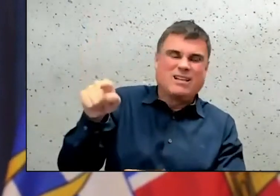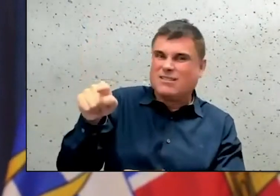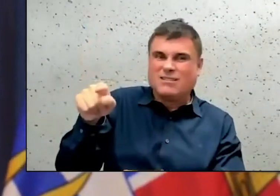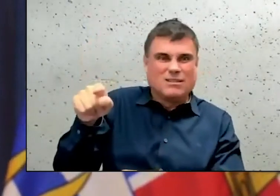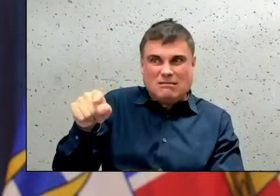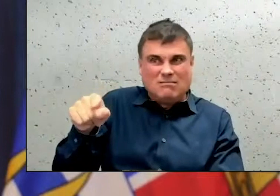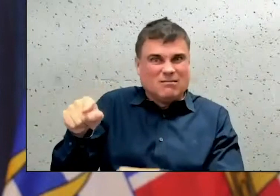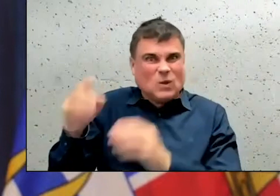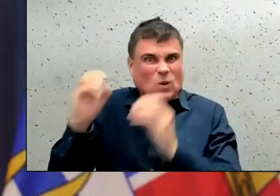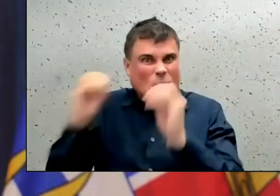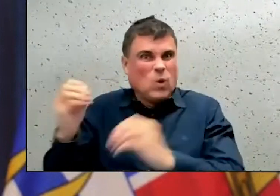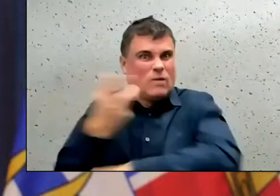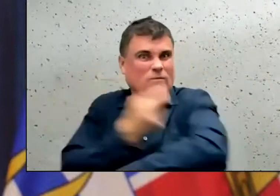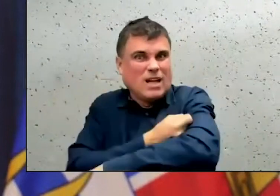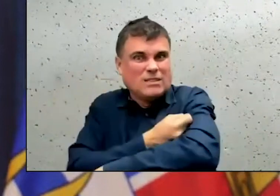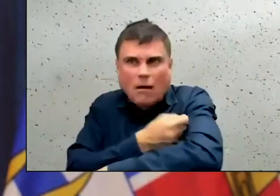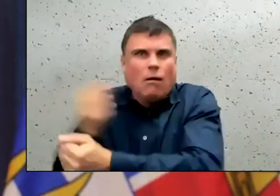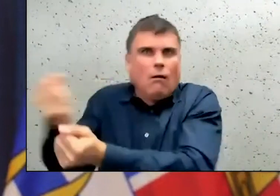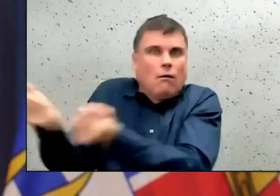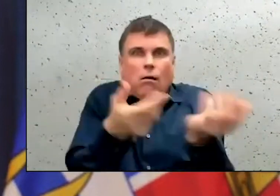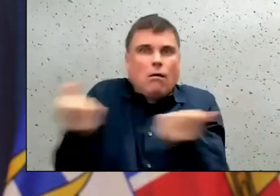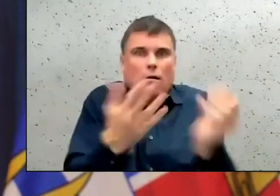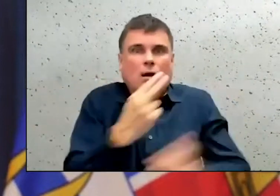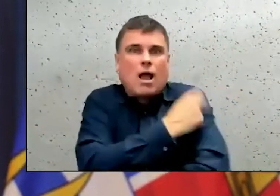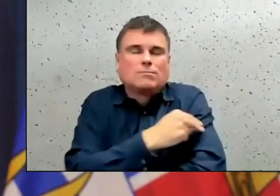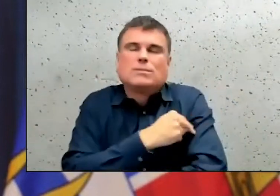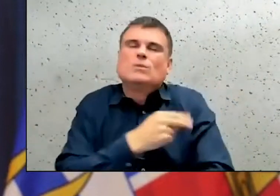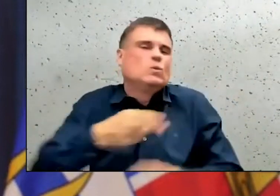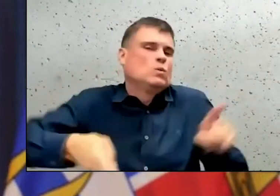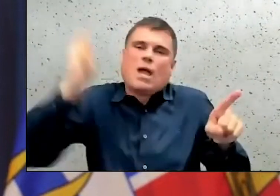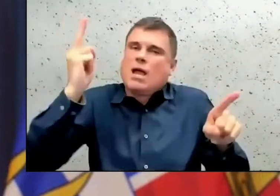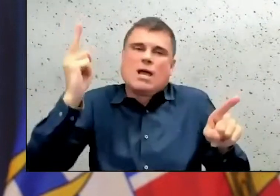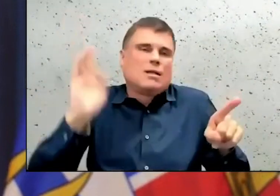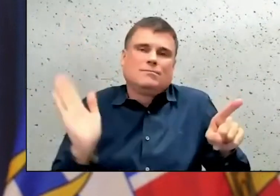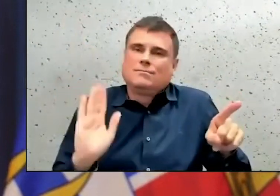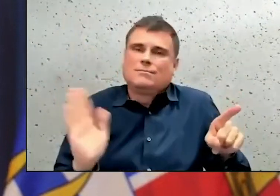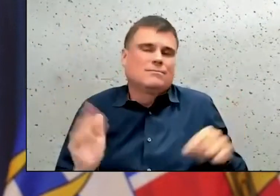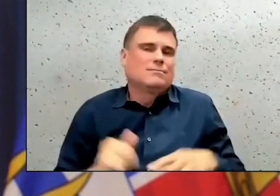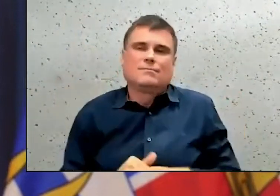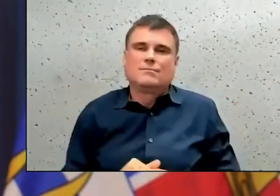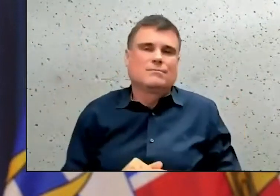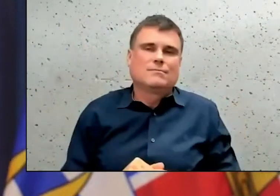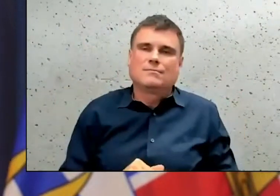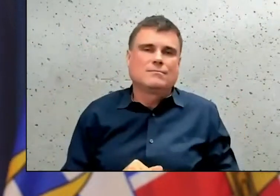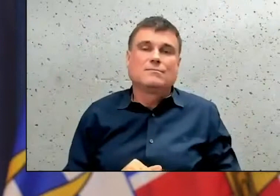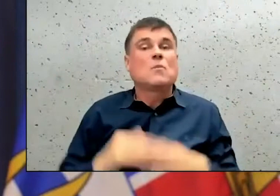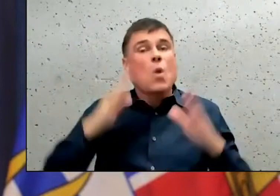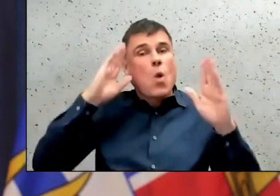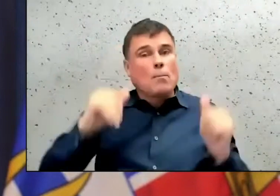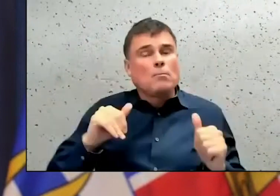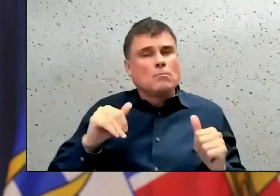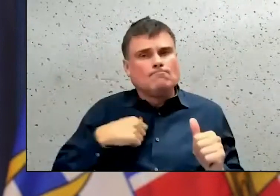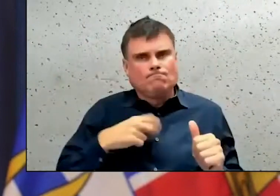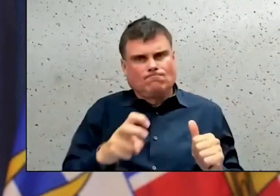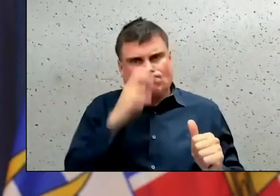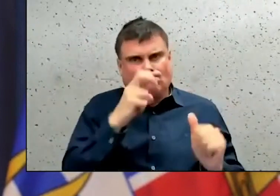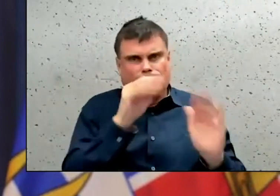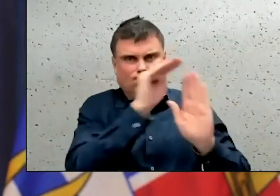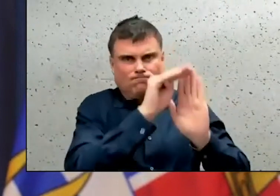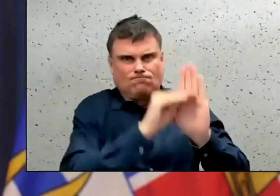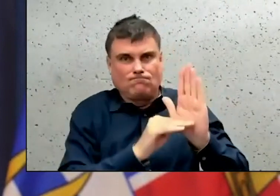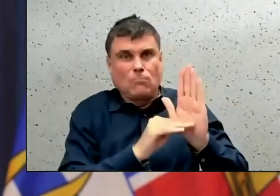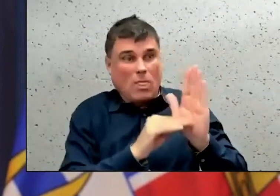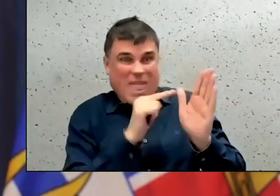hope to be able to take off more restrictions as we get through the next few months. But it's going to be a challenge for all of us. And I